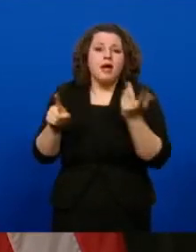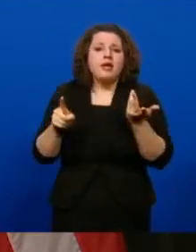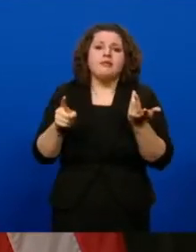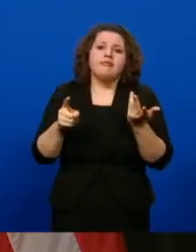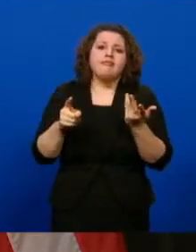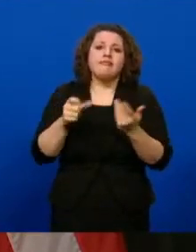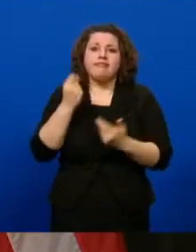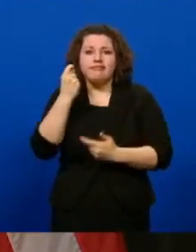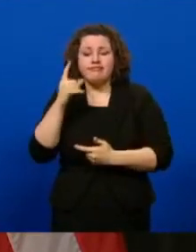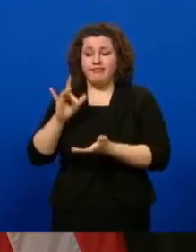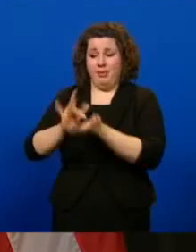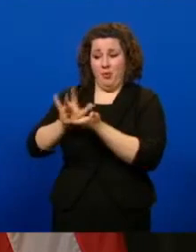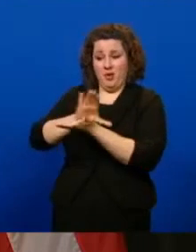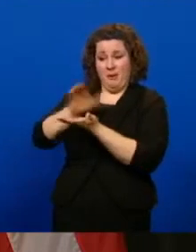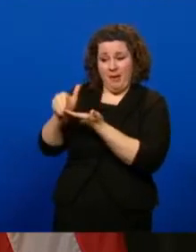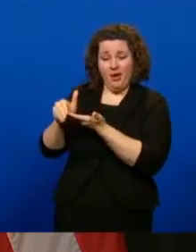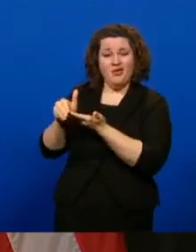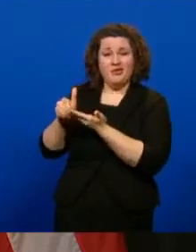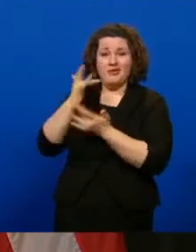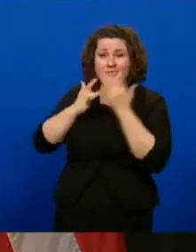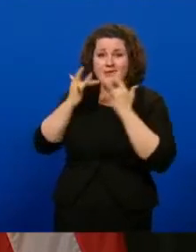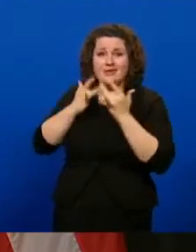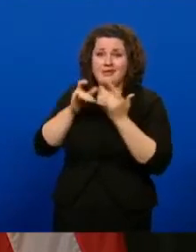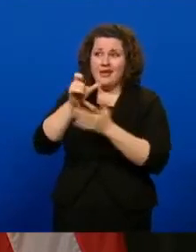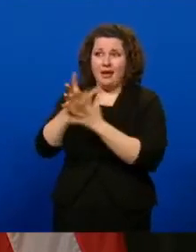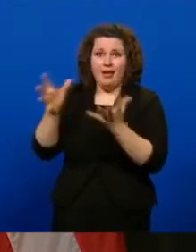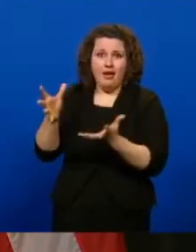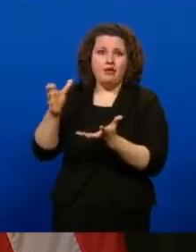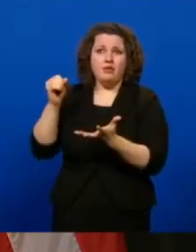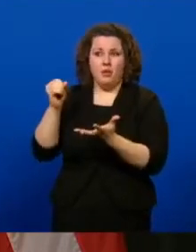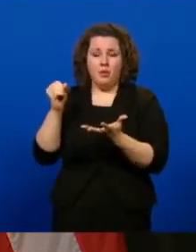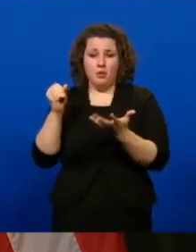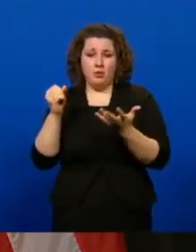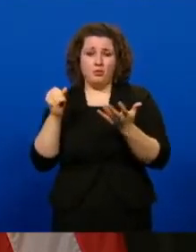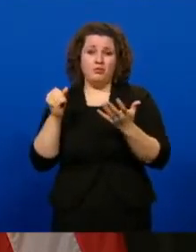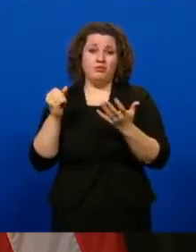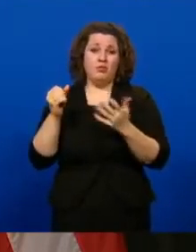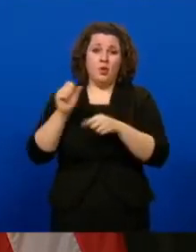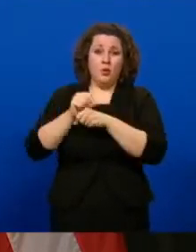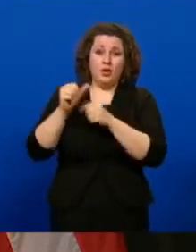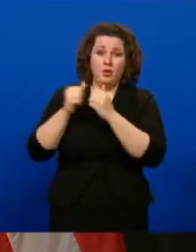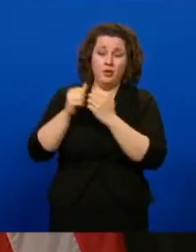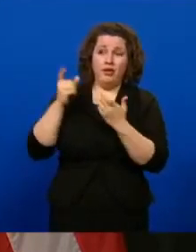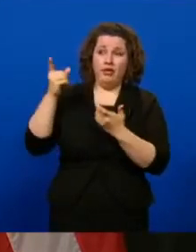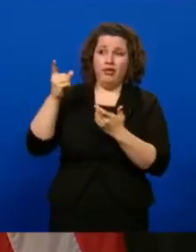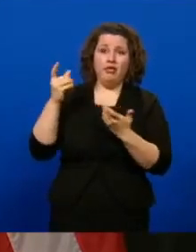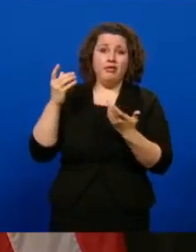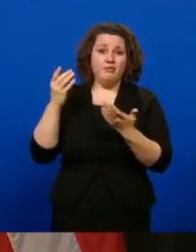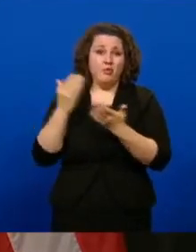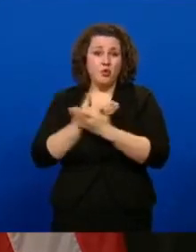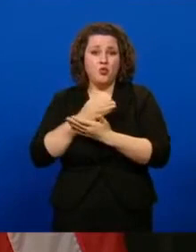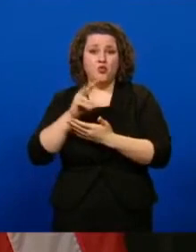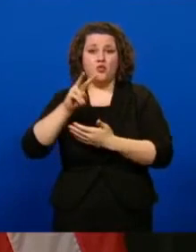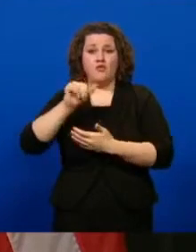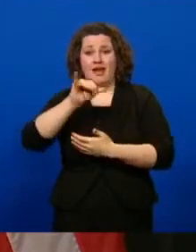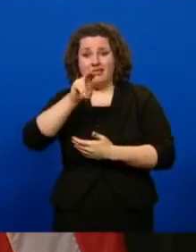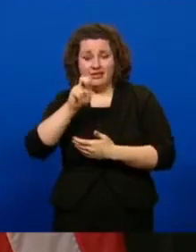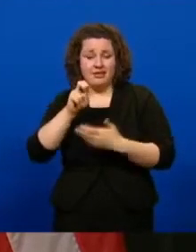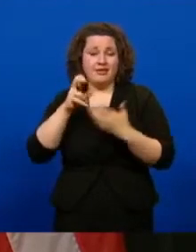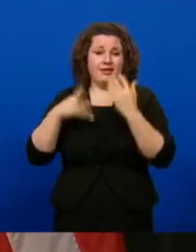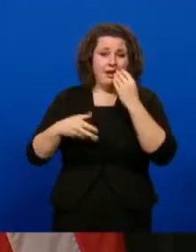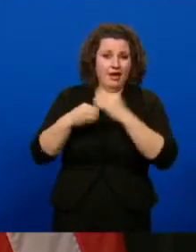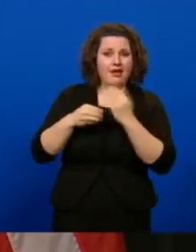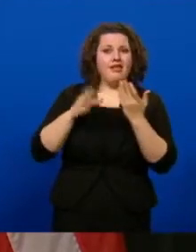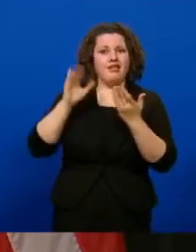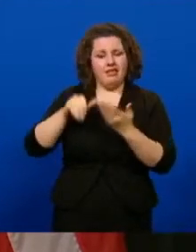by the number of doses that are coming into the state. And so, hopefully, working with the administration and with new vaccines coming on board, that